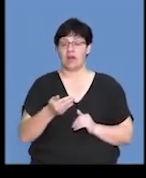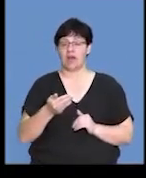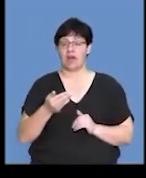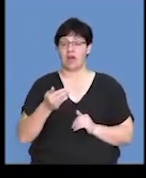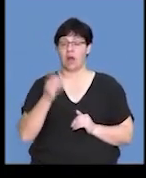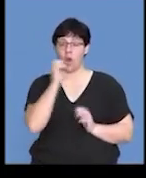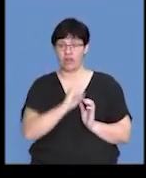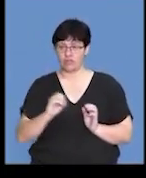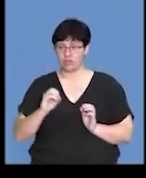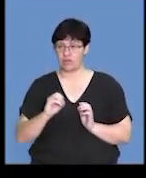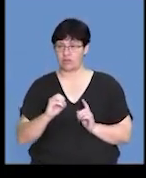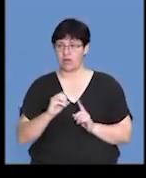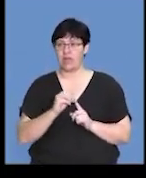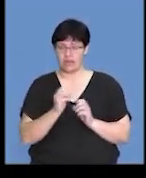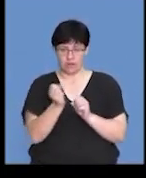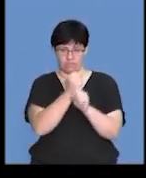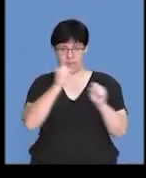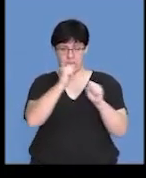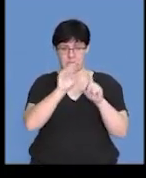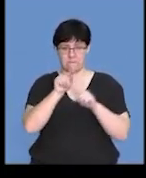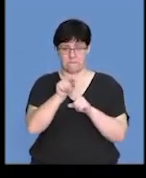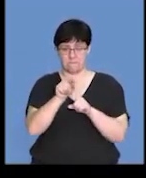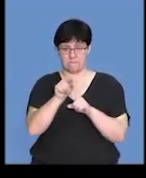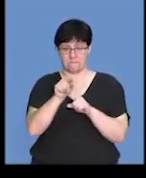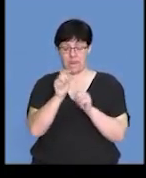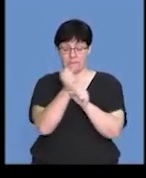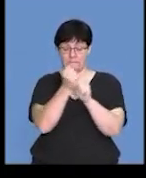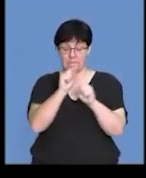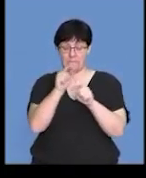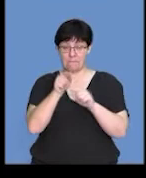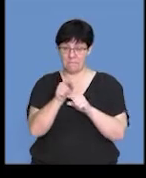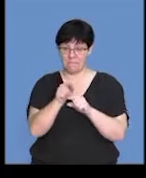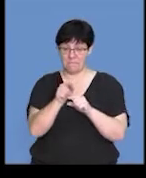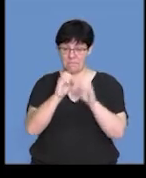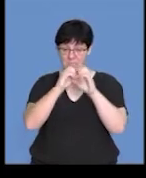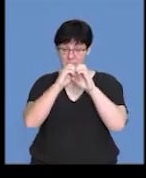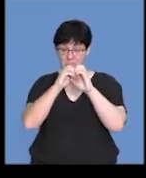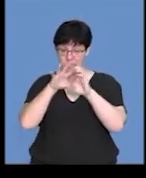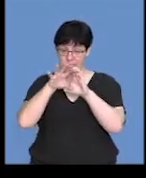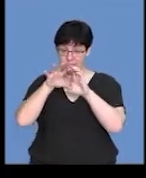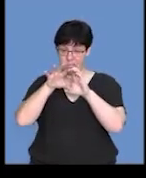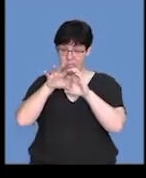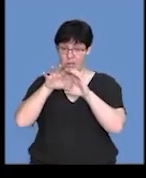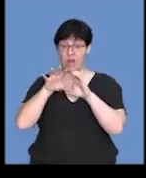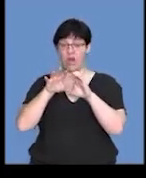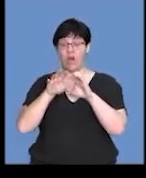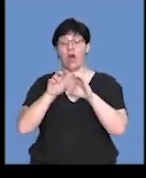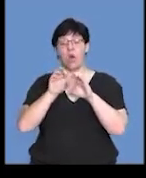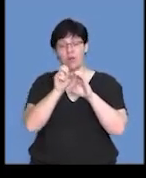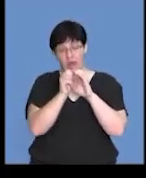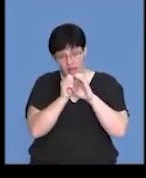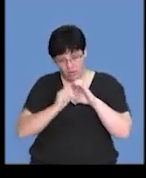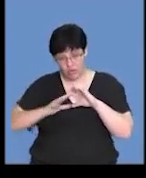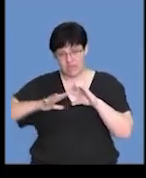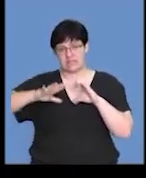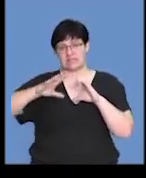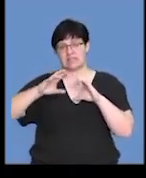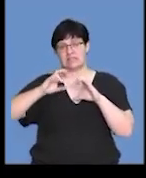rupturing of the graphene follicle. And so, that graphene follicle, which is stimulating the ovary to release